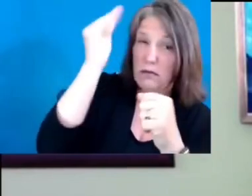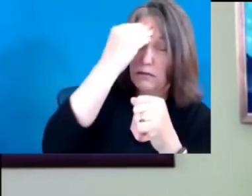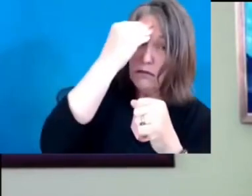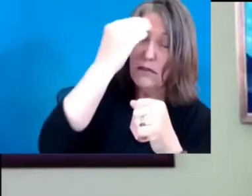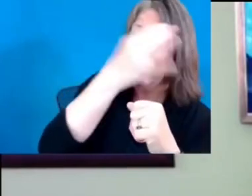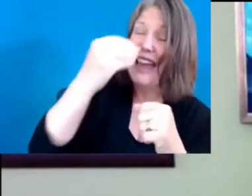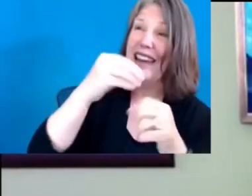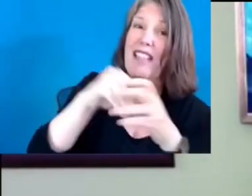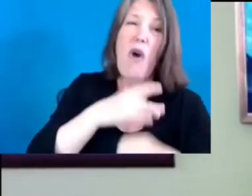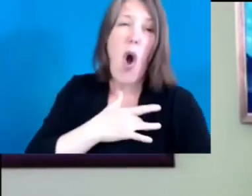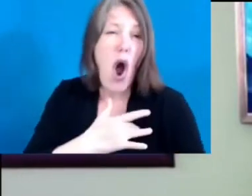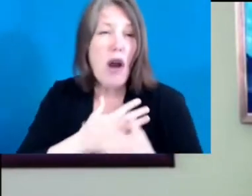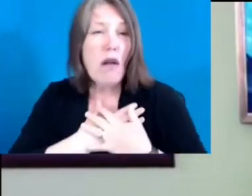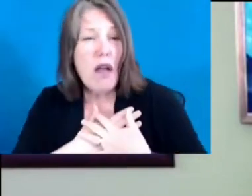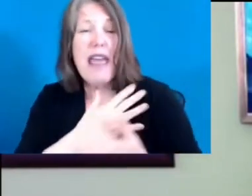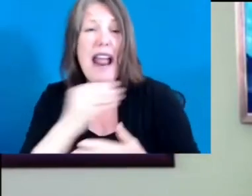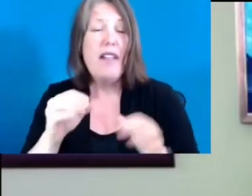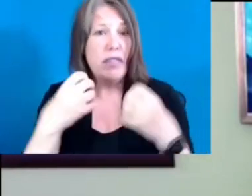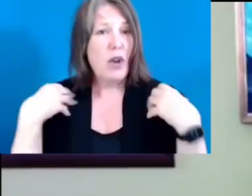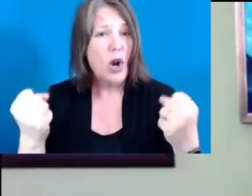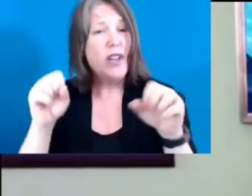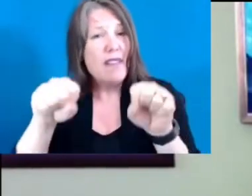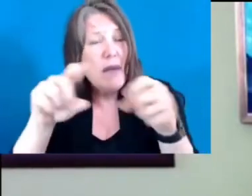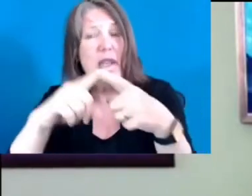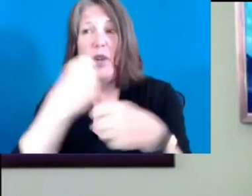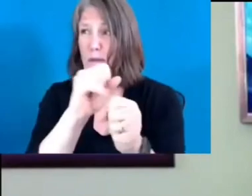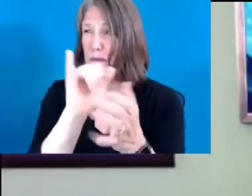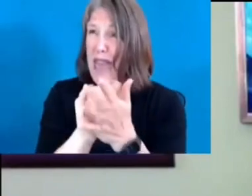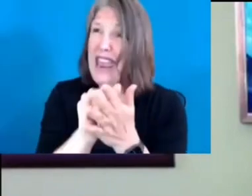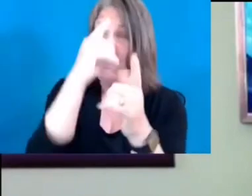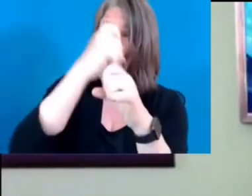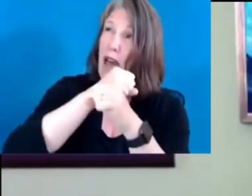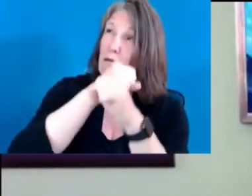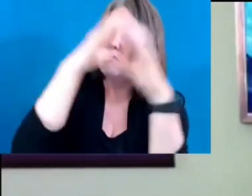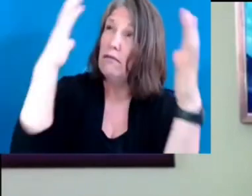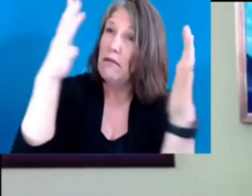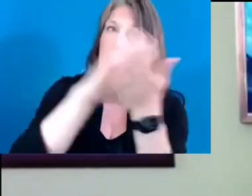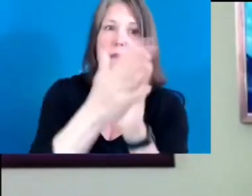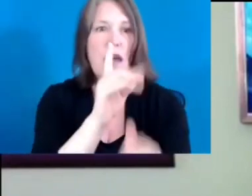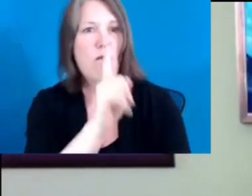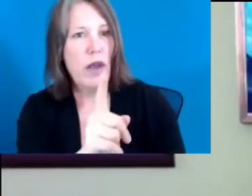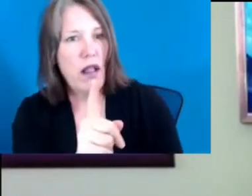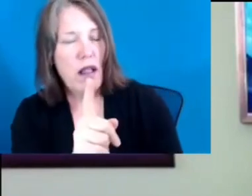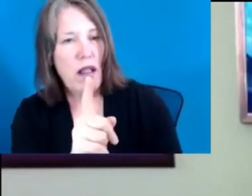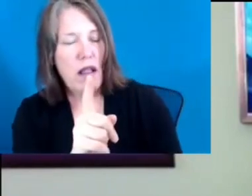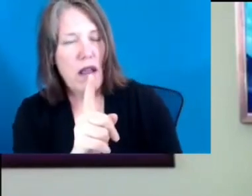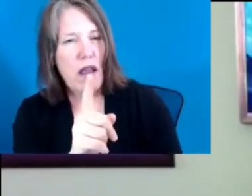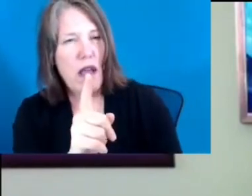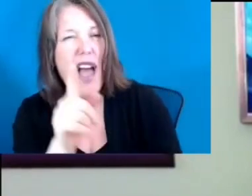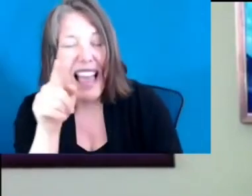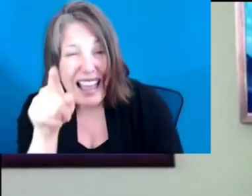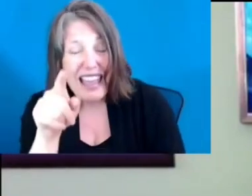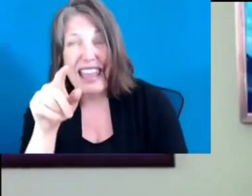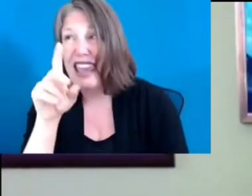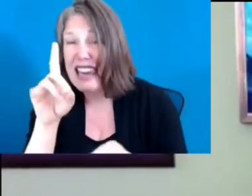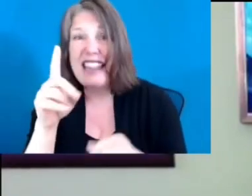make that imagined world real. The predicate for the great achievement of Brown versus Board of Education was